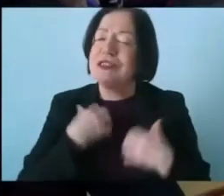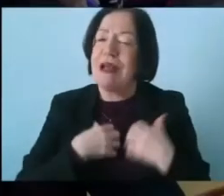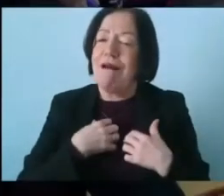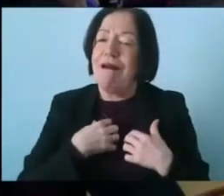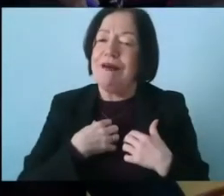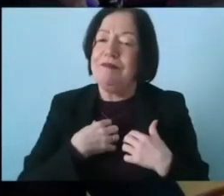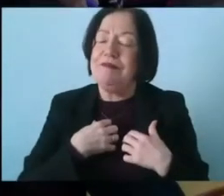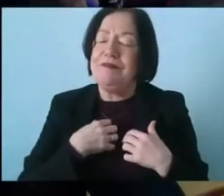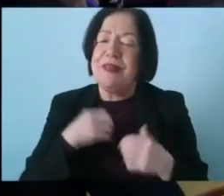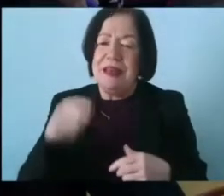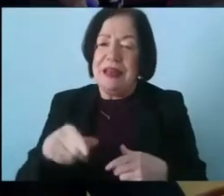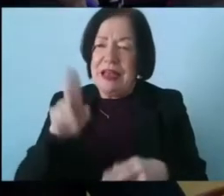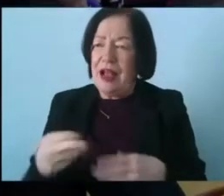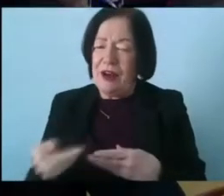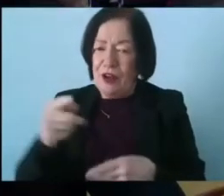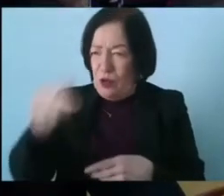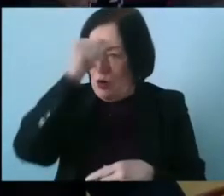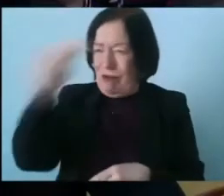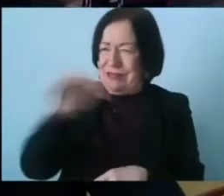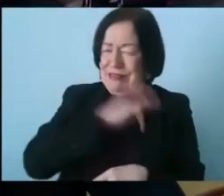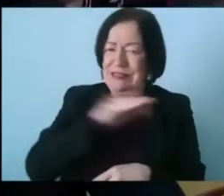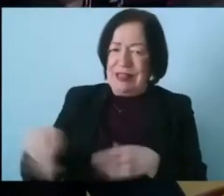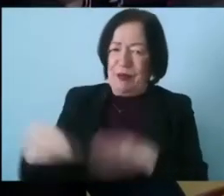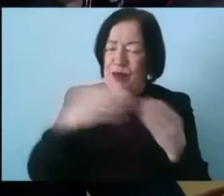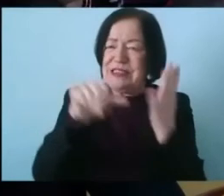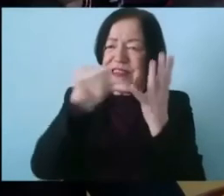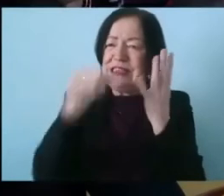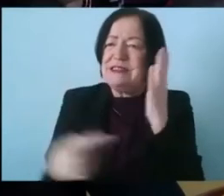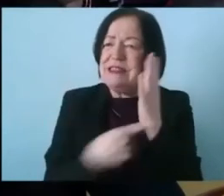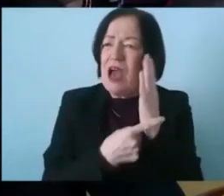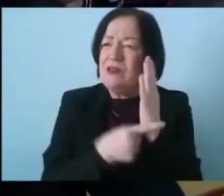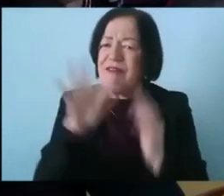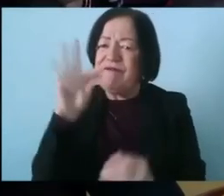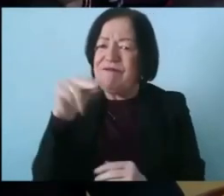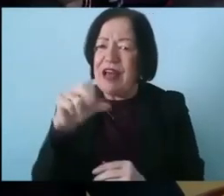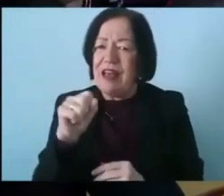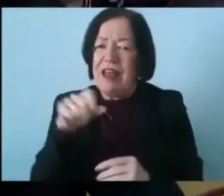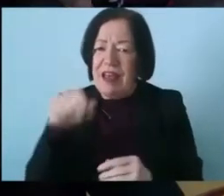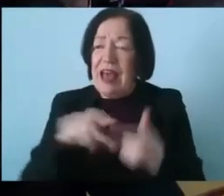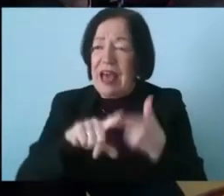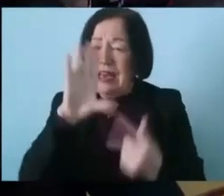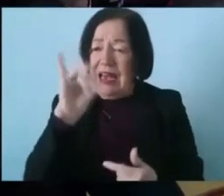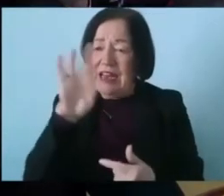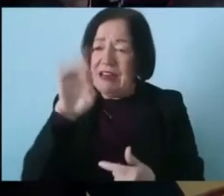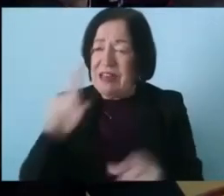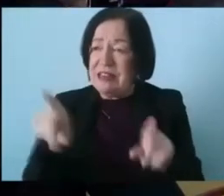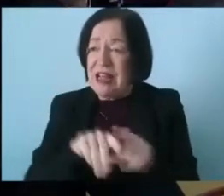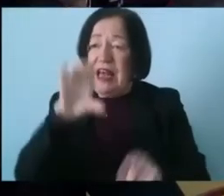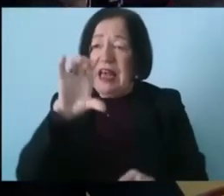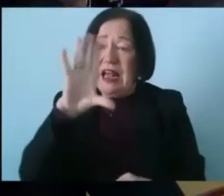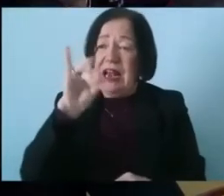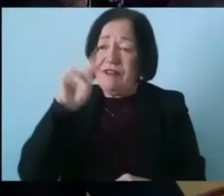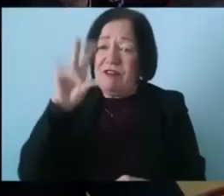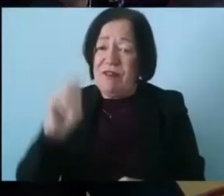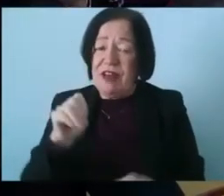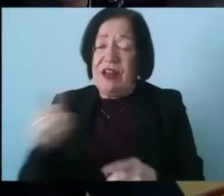they can bring six you know yourself they can bring six thousand fans including linfield can do the same cliftonville the same to dublin